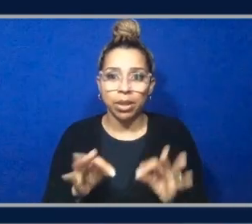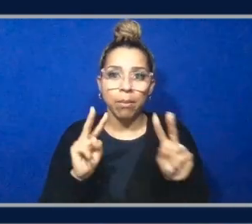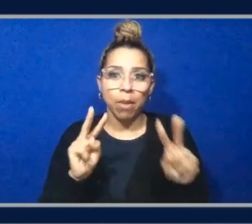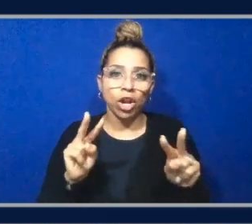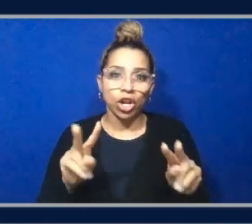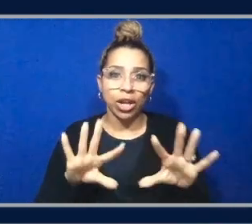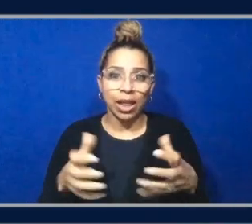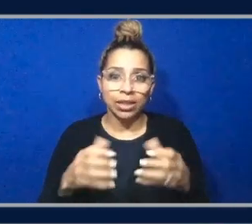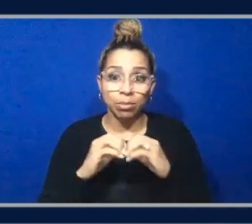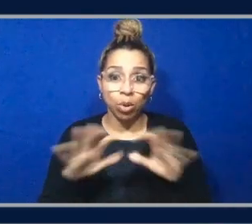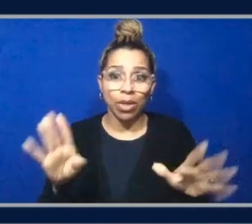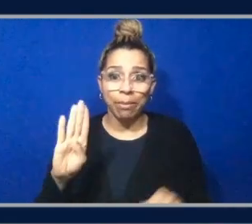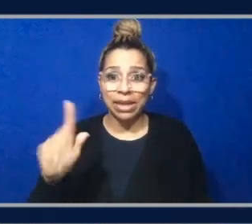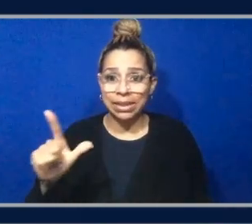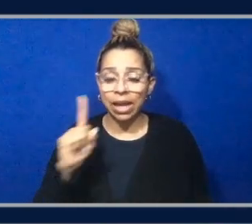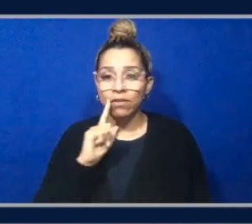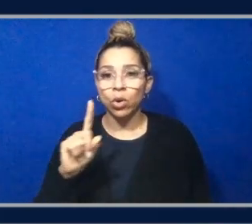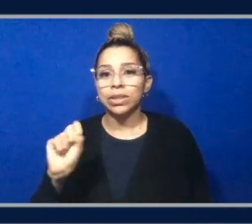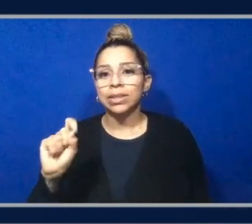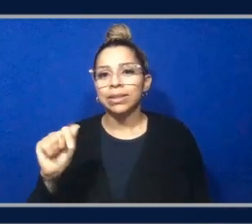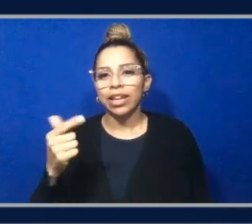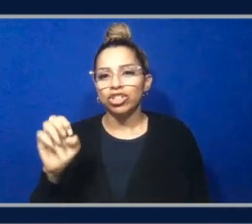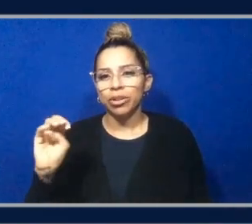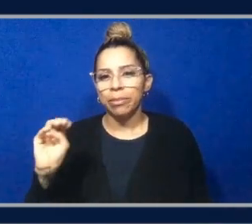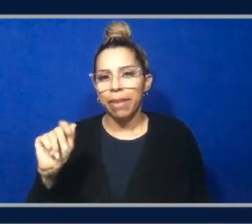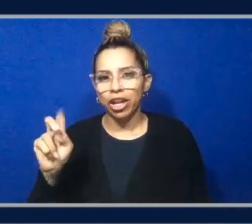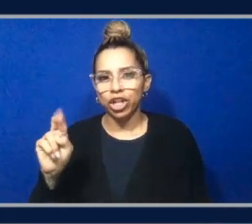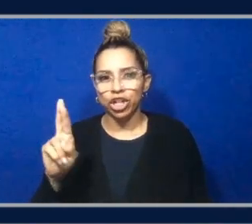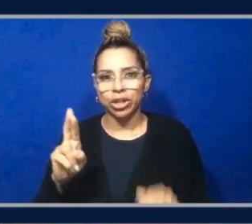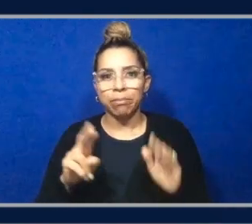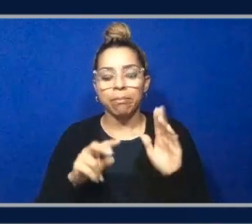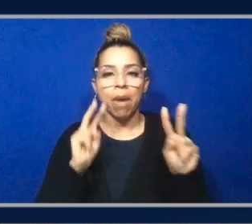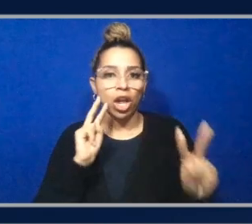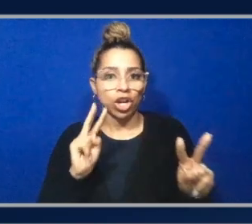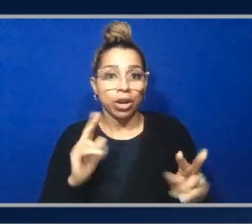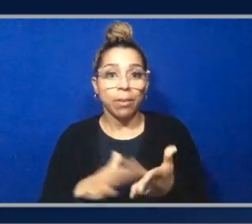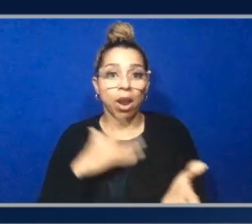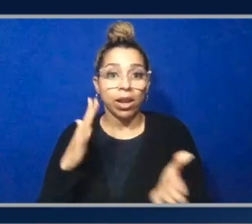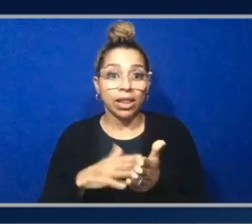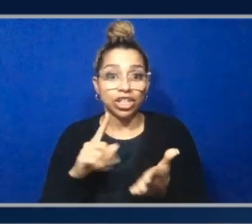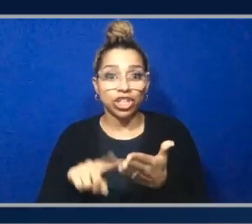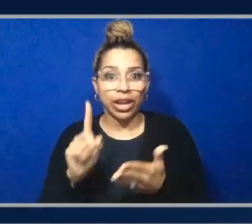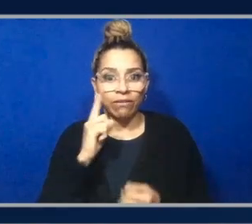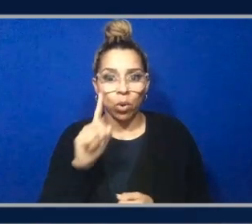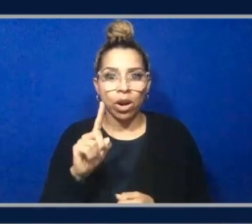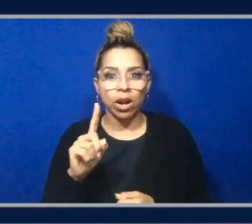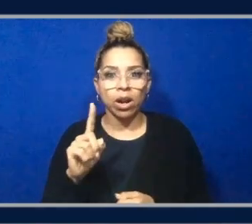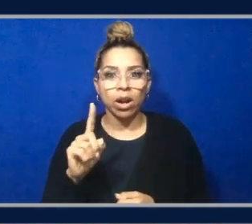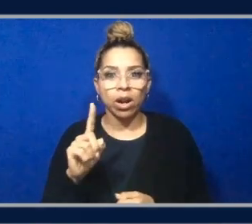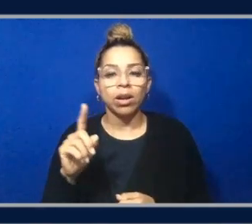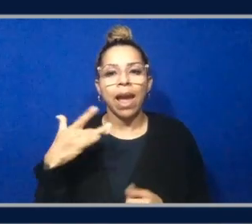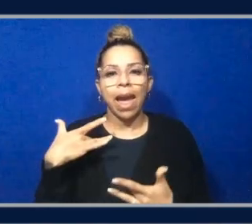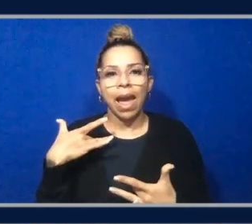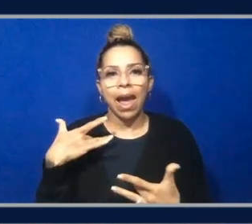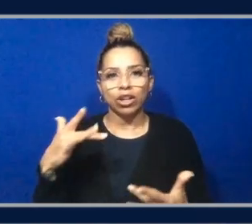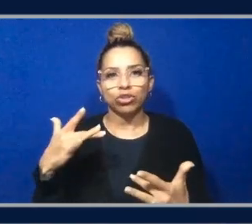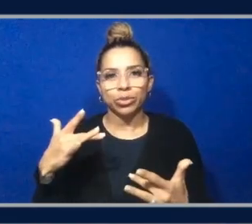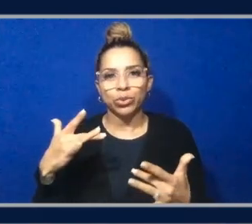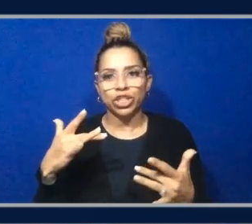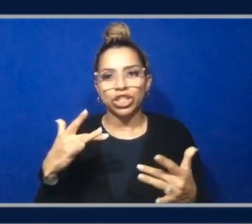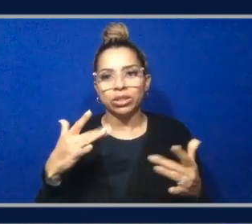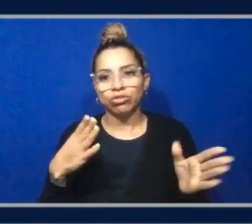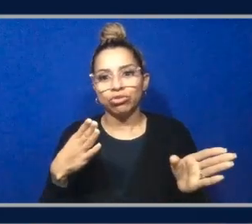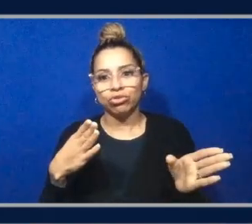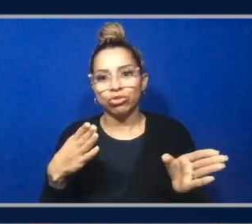baseline to SageMaker model monitor. Periodically check for feature attribution drift and capture violations. Configure alerts in